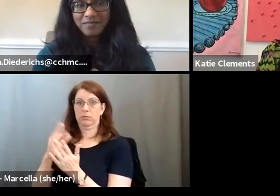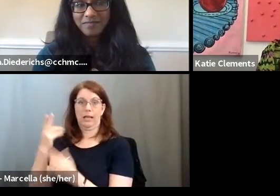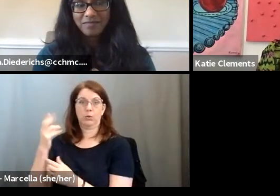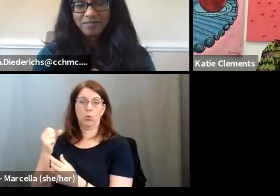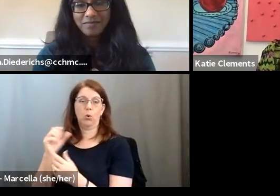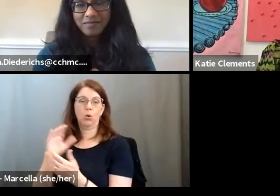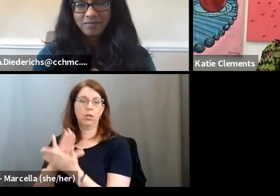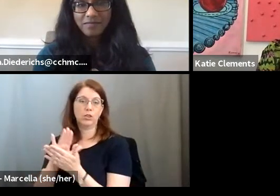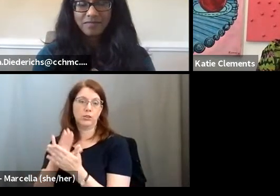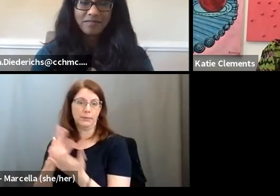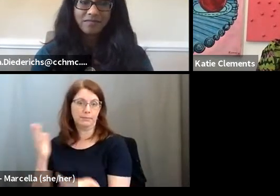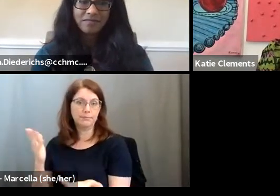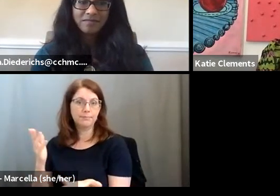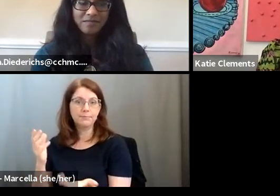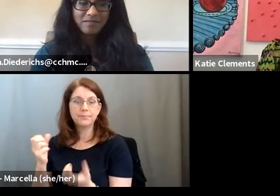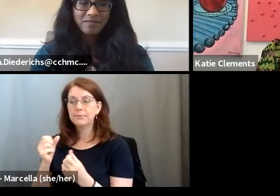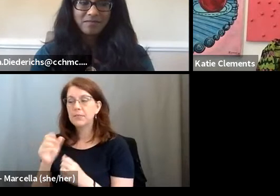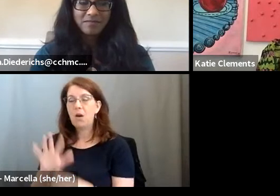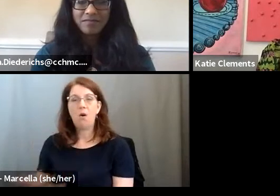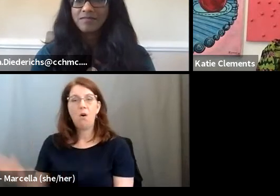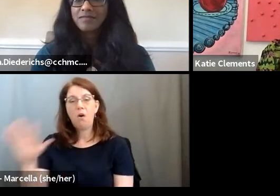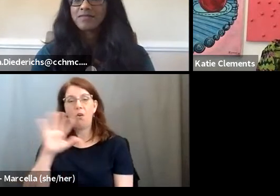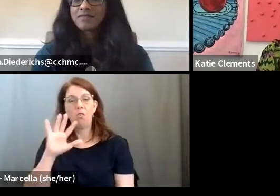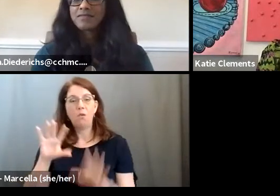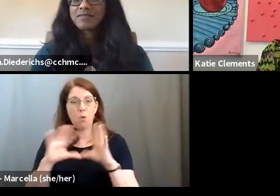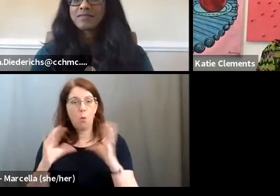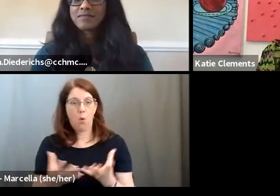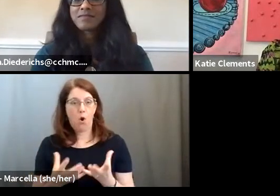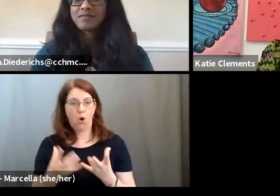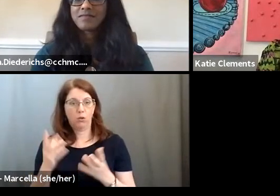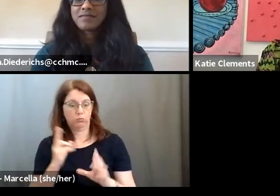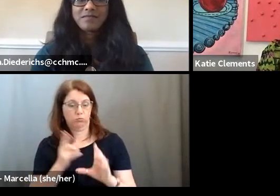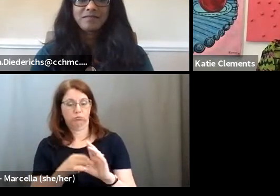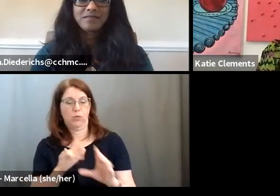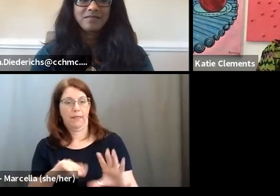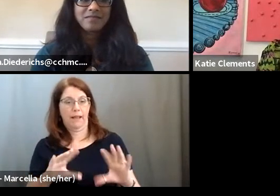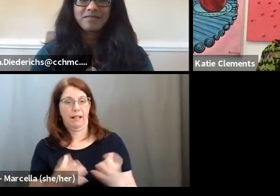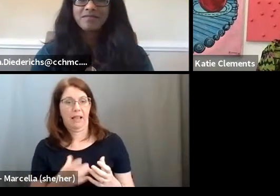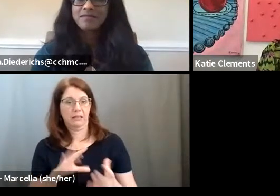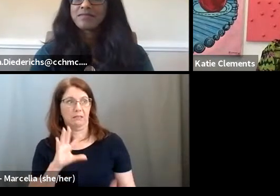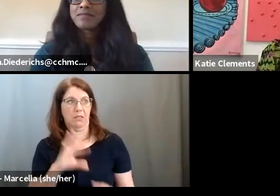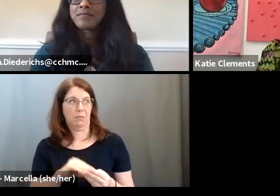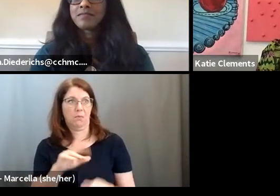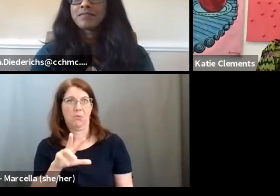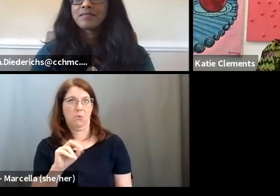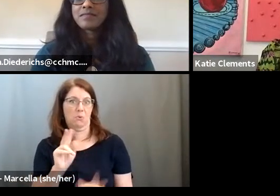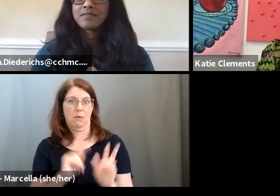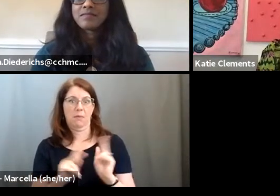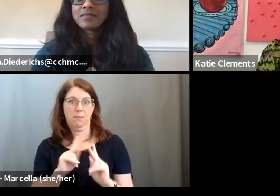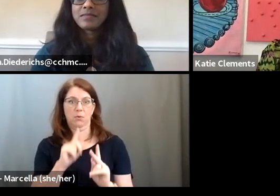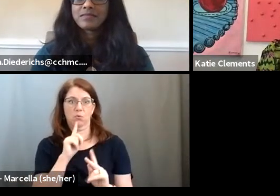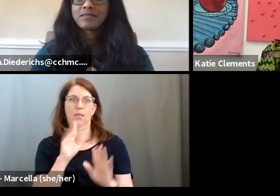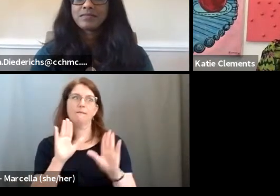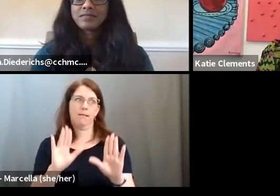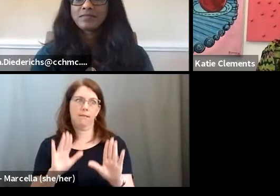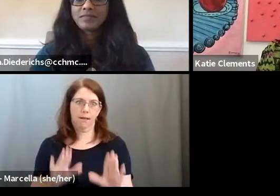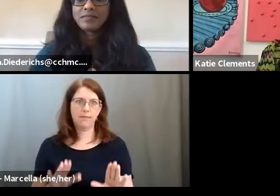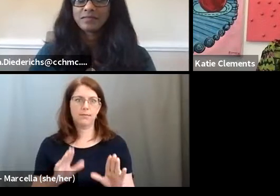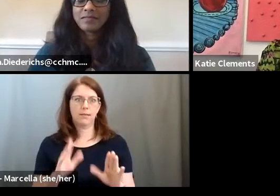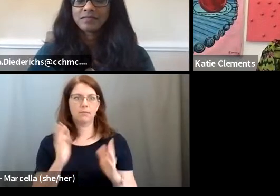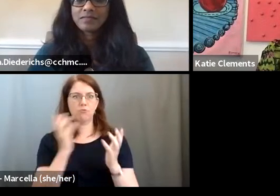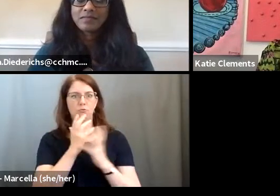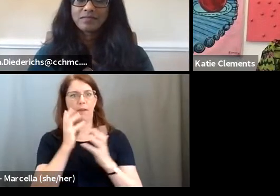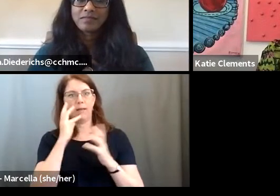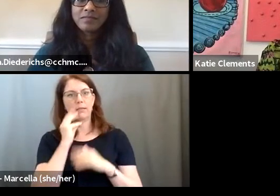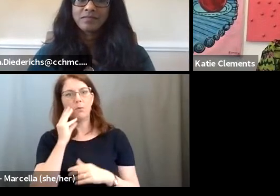There were people from all across the world in that class of mine of 30 people. was really super fantastic and a great experience.